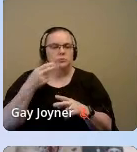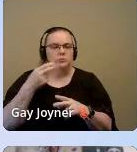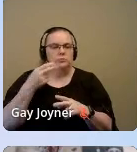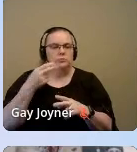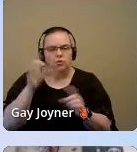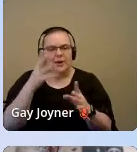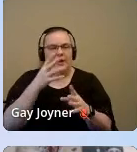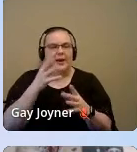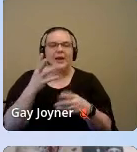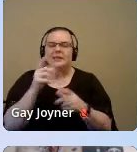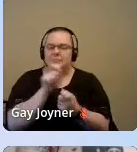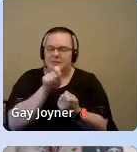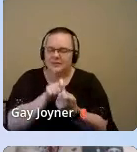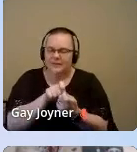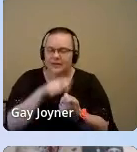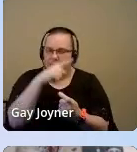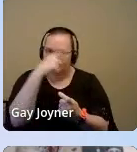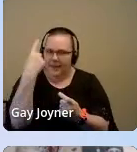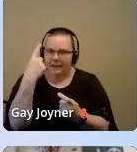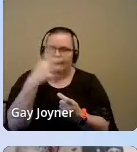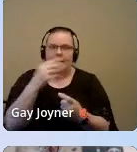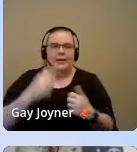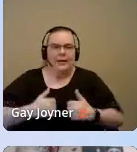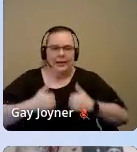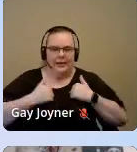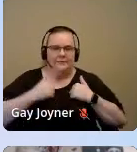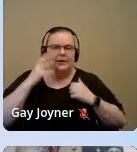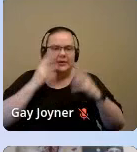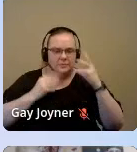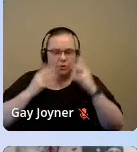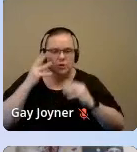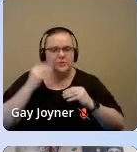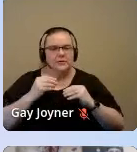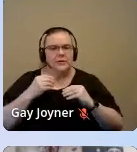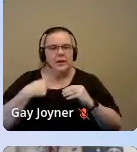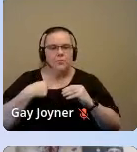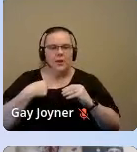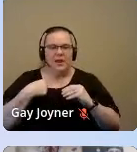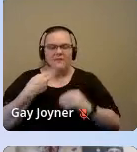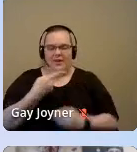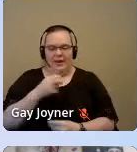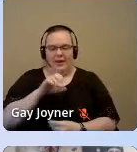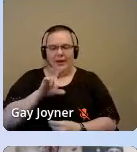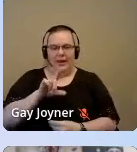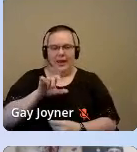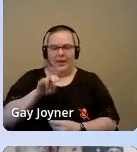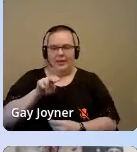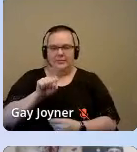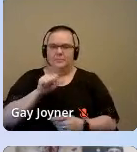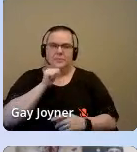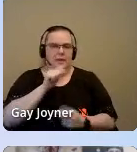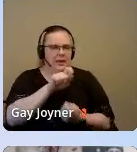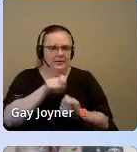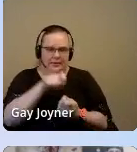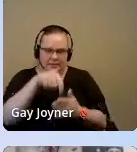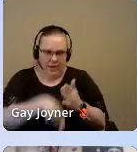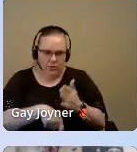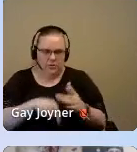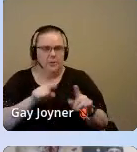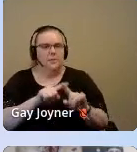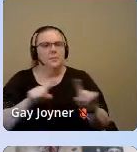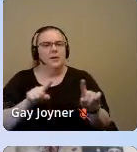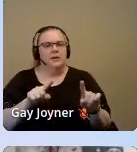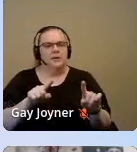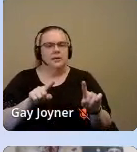experience. I will be sharing headlines, not details, if that makes sense. But I'm going to share my story and other stories I have